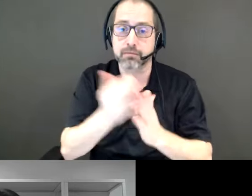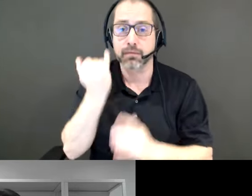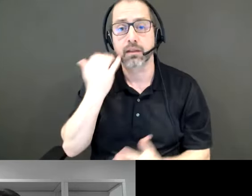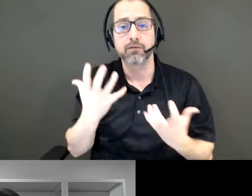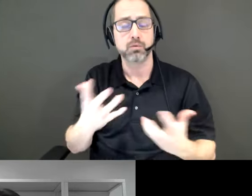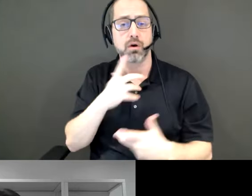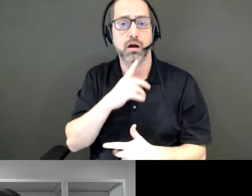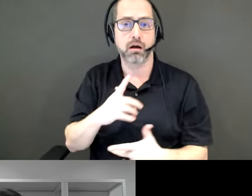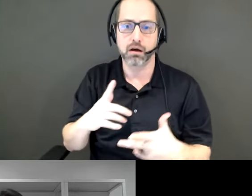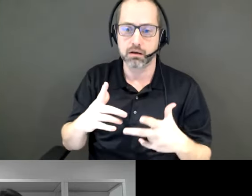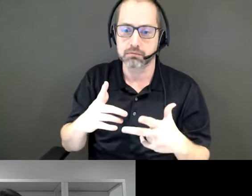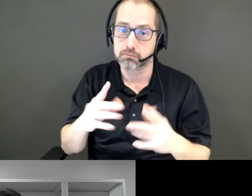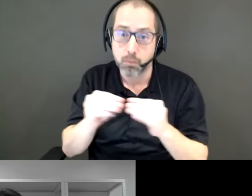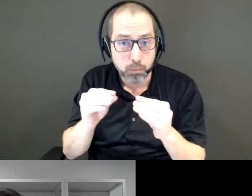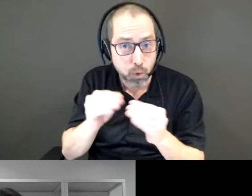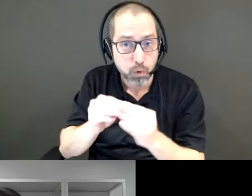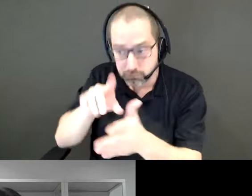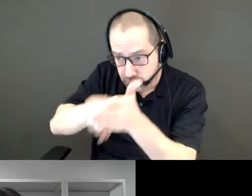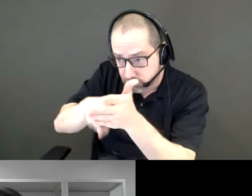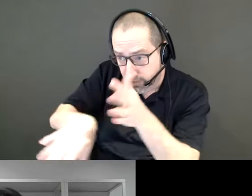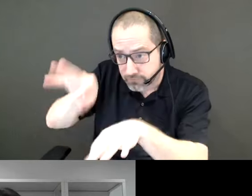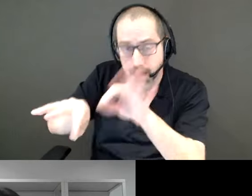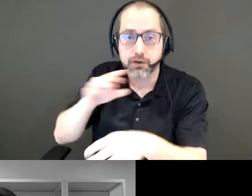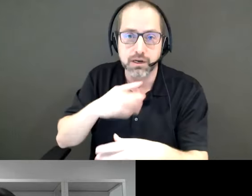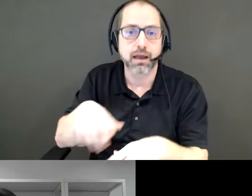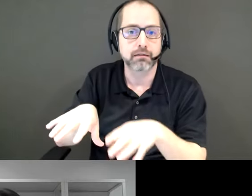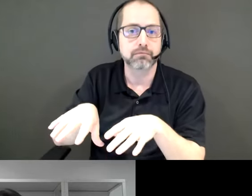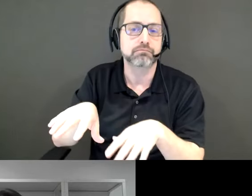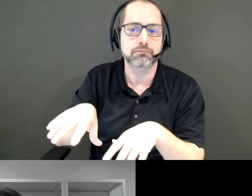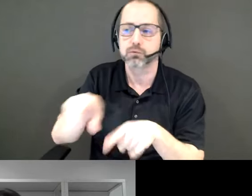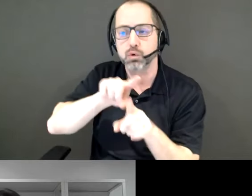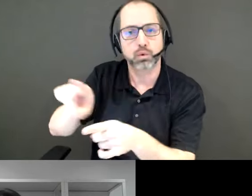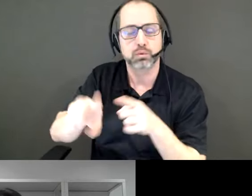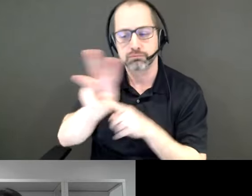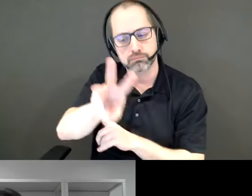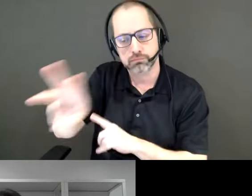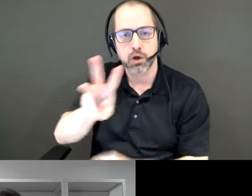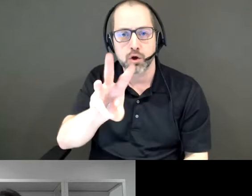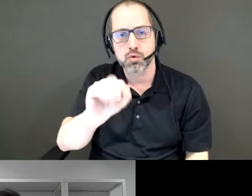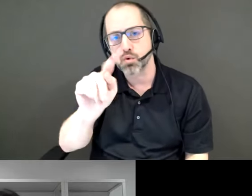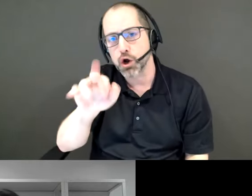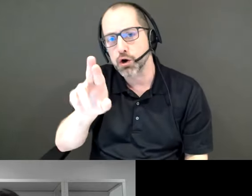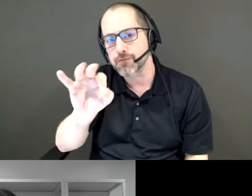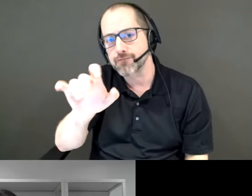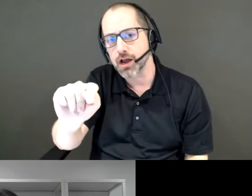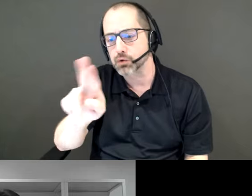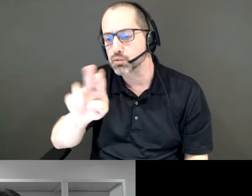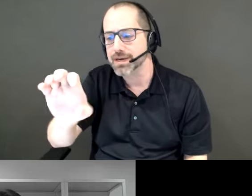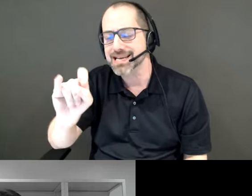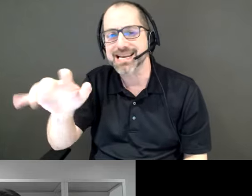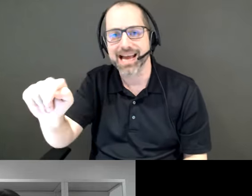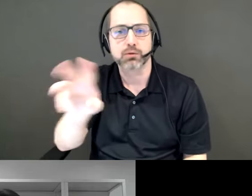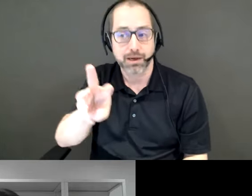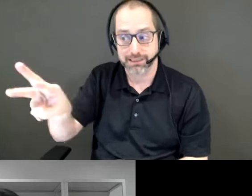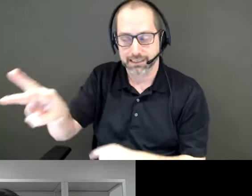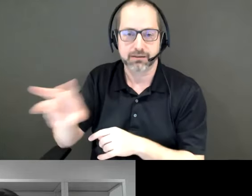with the schemes, they can all be found at the Waterfront Reconnect website, and we're going to post a link to that website in the chat. There, you'll also find a